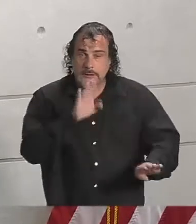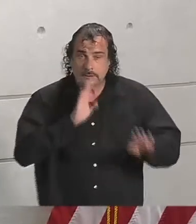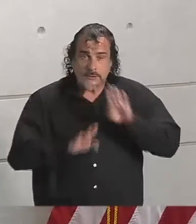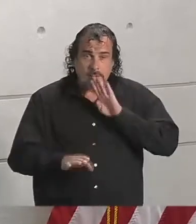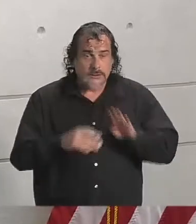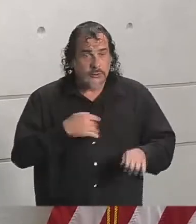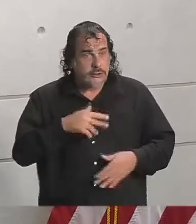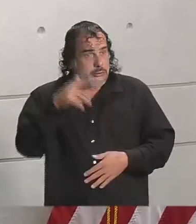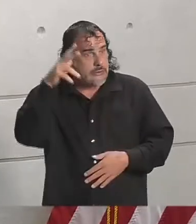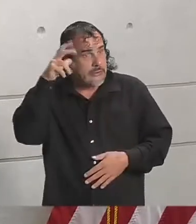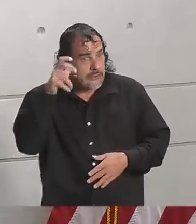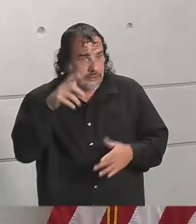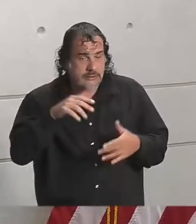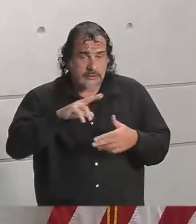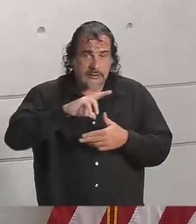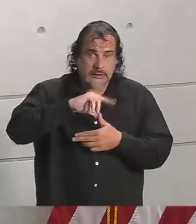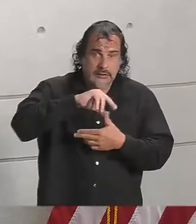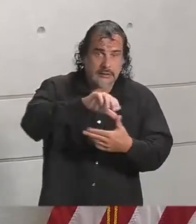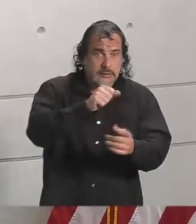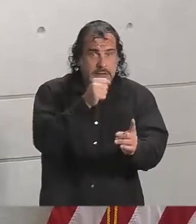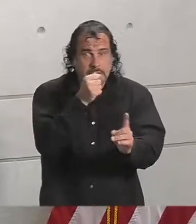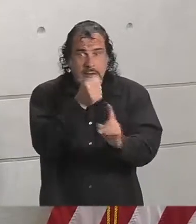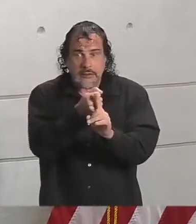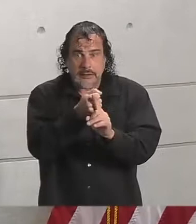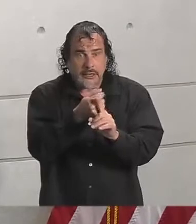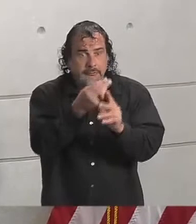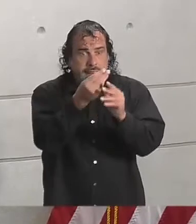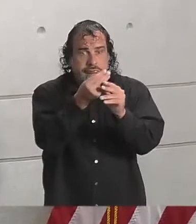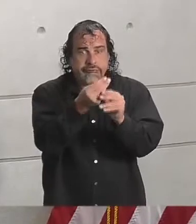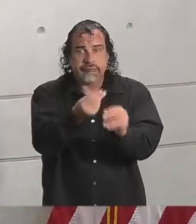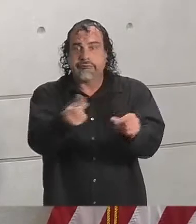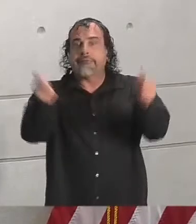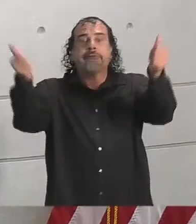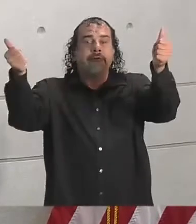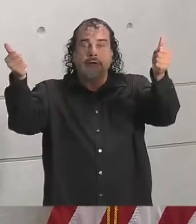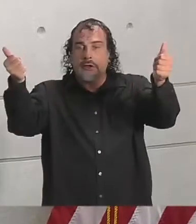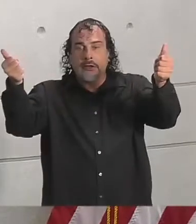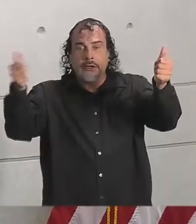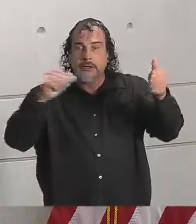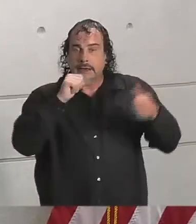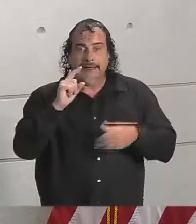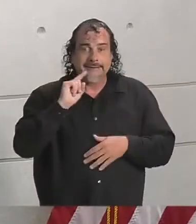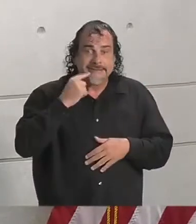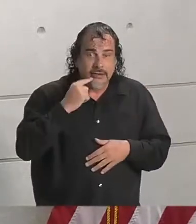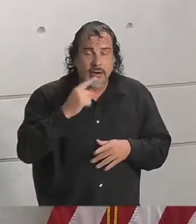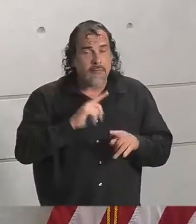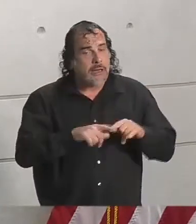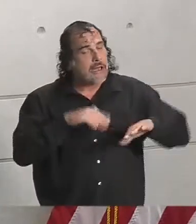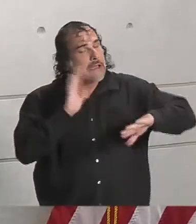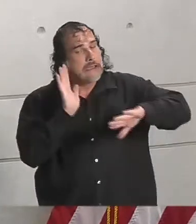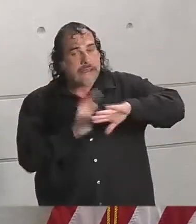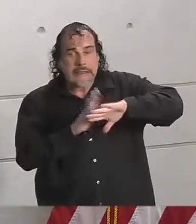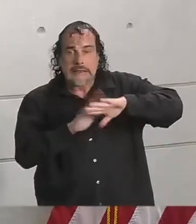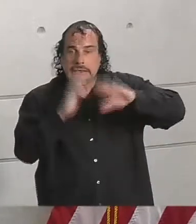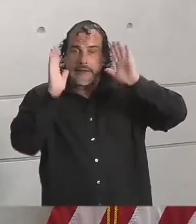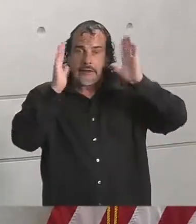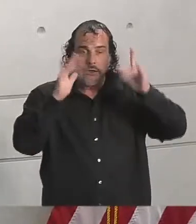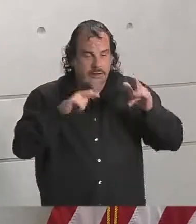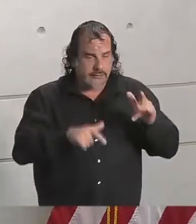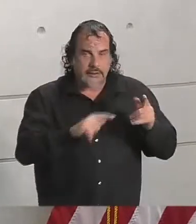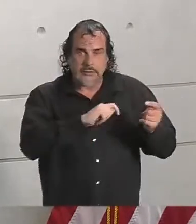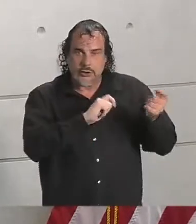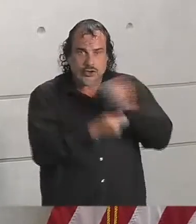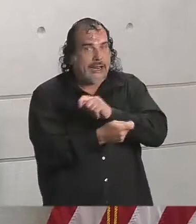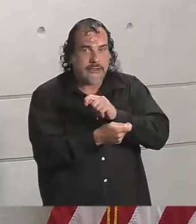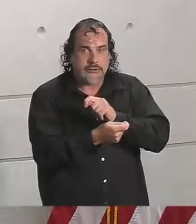you hear about a storm coming about and ends up not being quite as severe, but I want to remind everyone, as the governor mentioned, this storm has changed